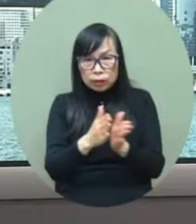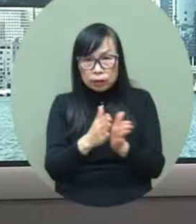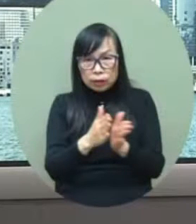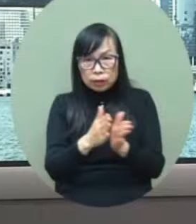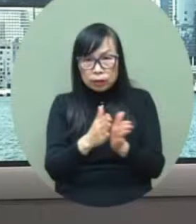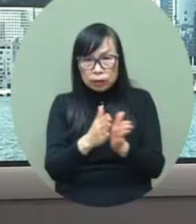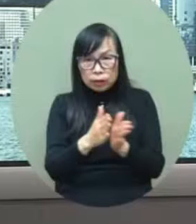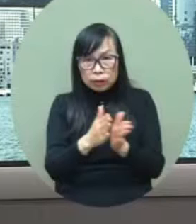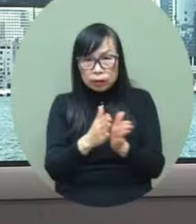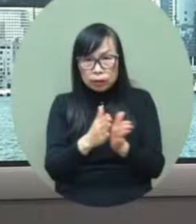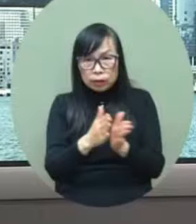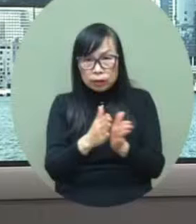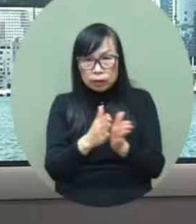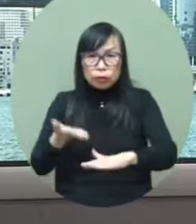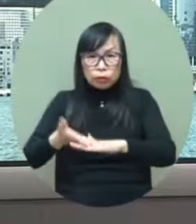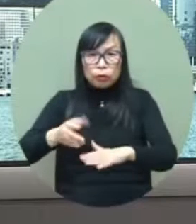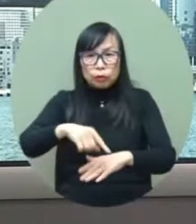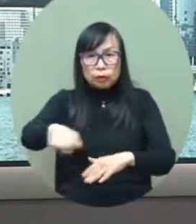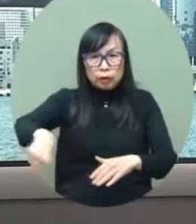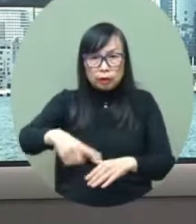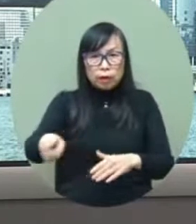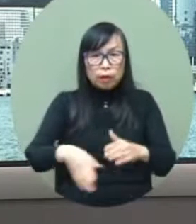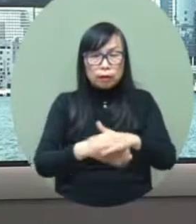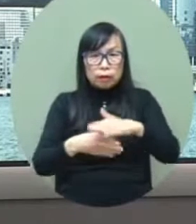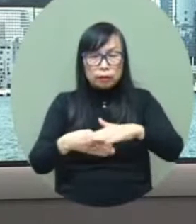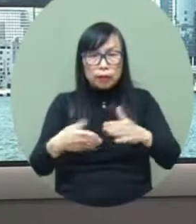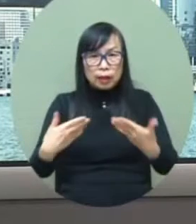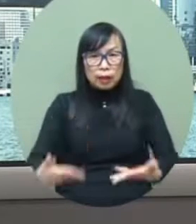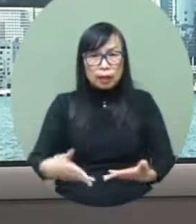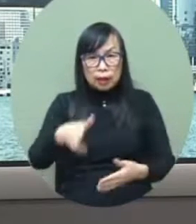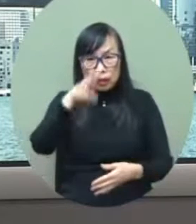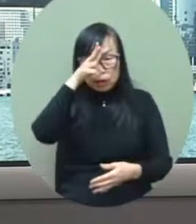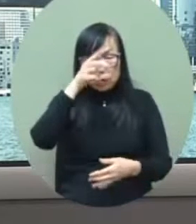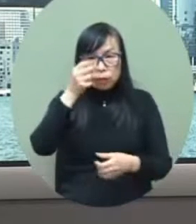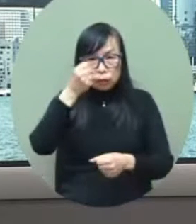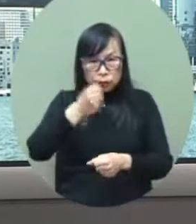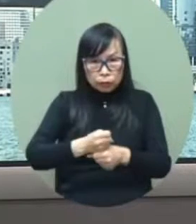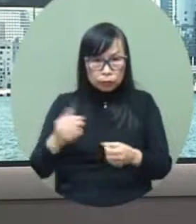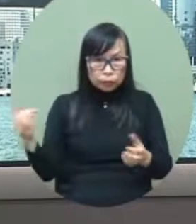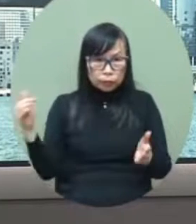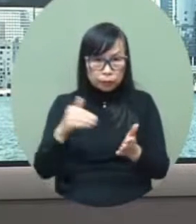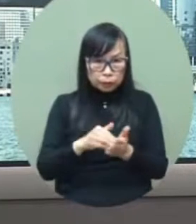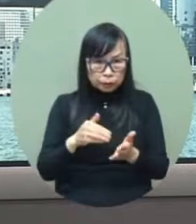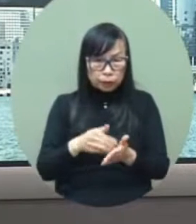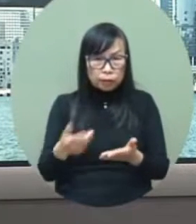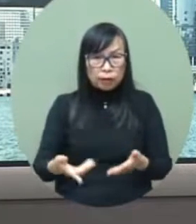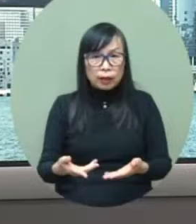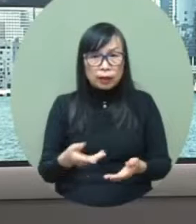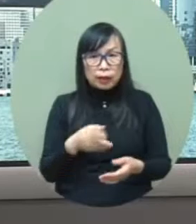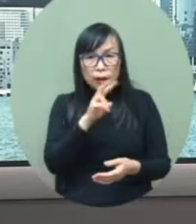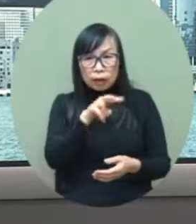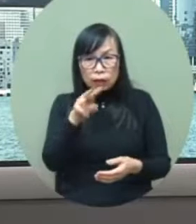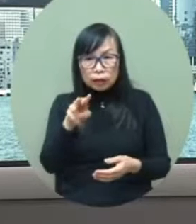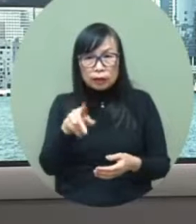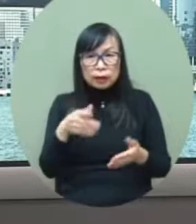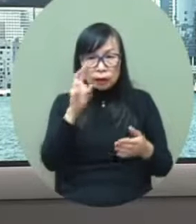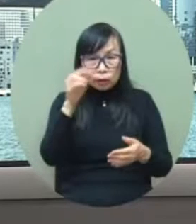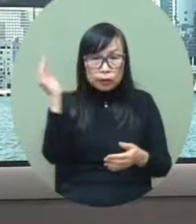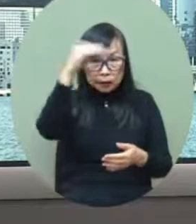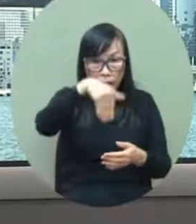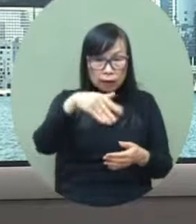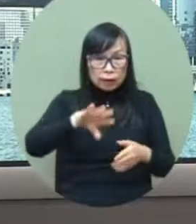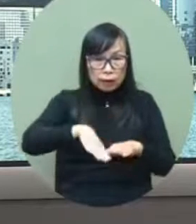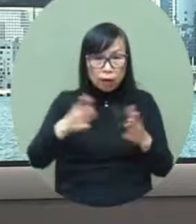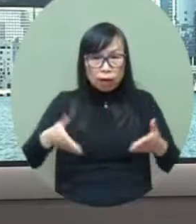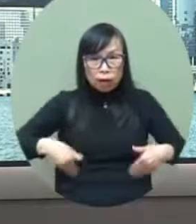at the same time we could make good use of some of the isolation facilities and the sites um